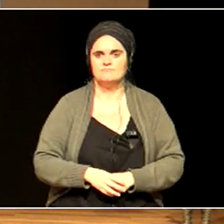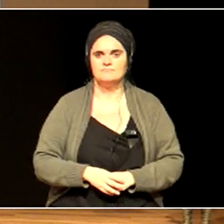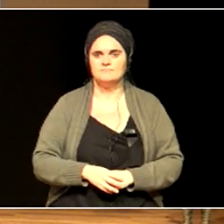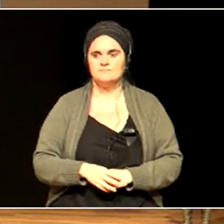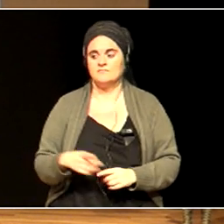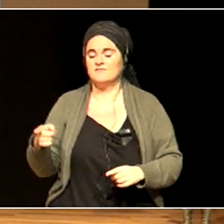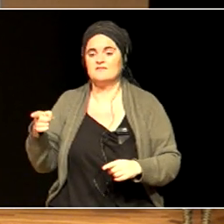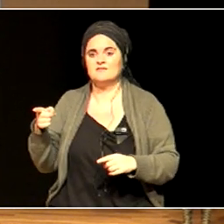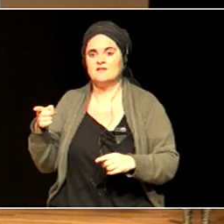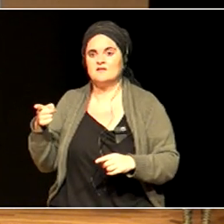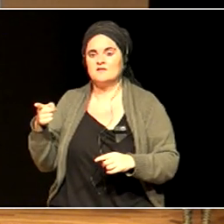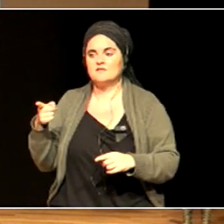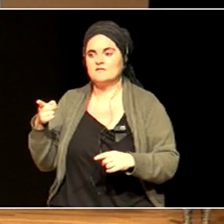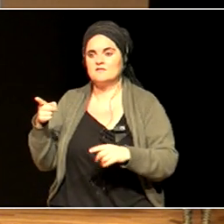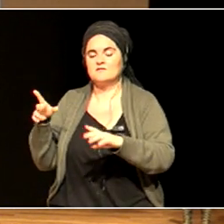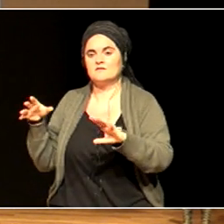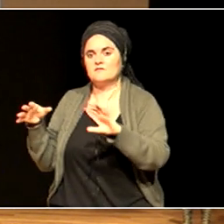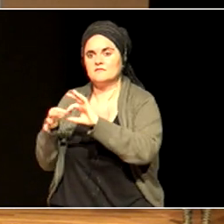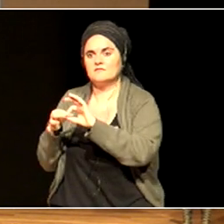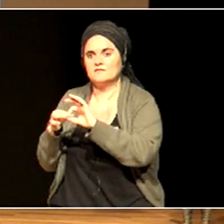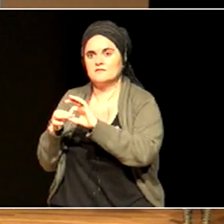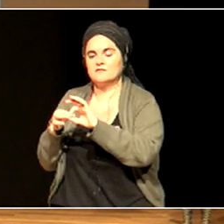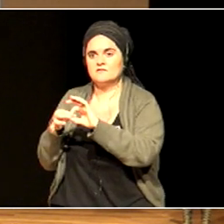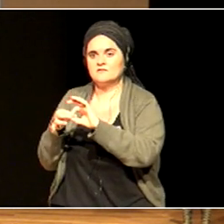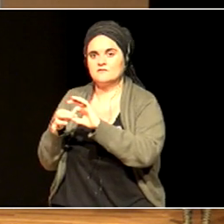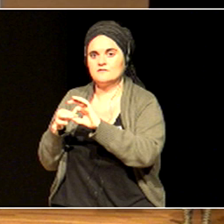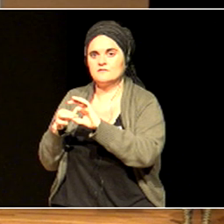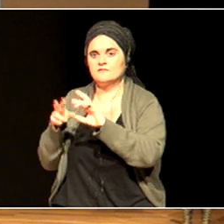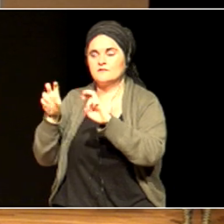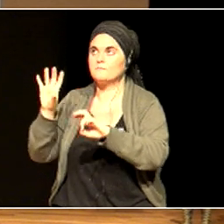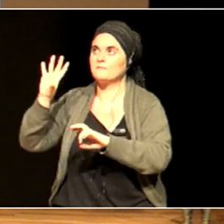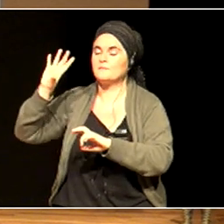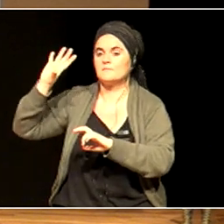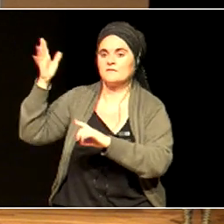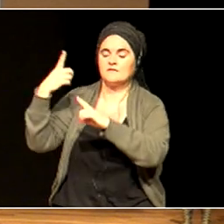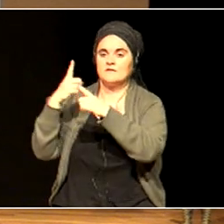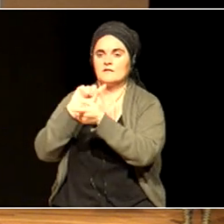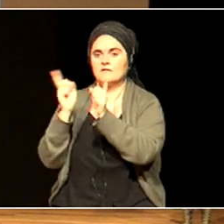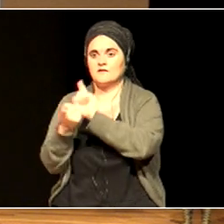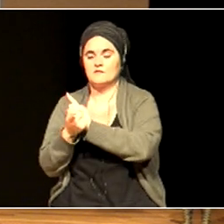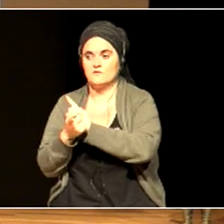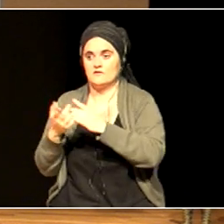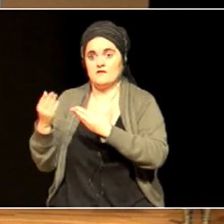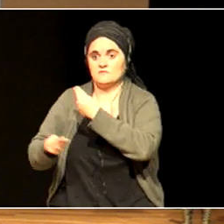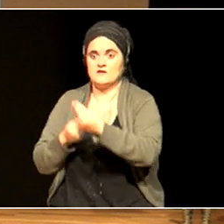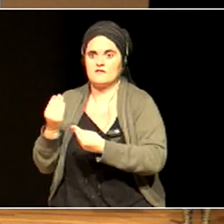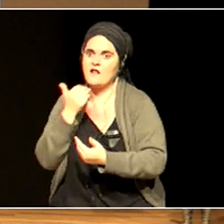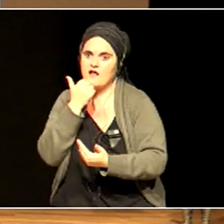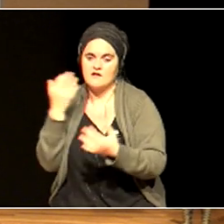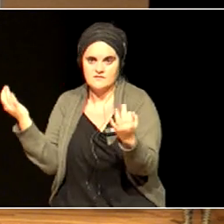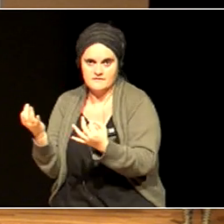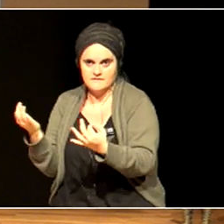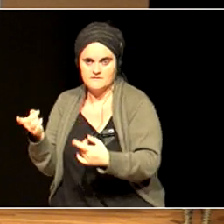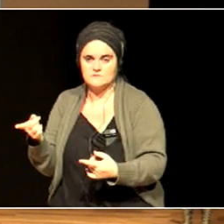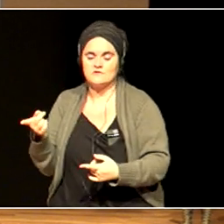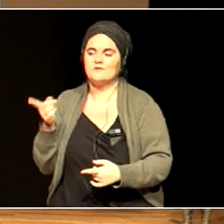The difference being, we've got to do something. We can't just sit around. This is a picture of